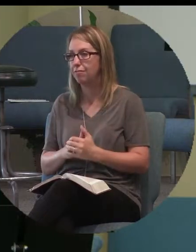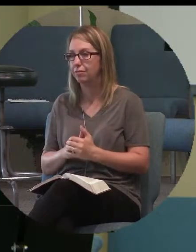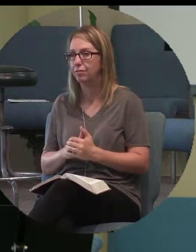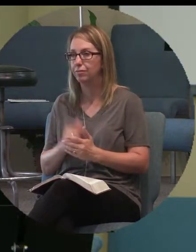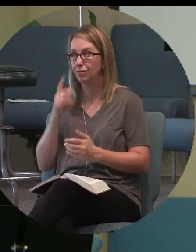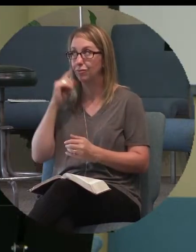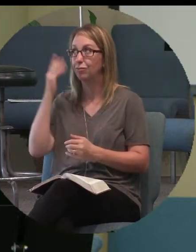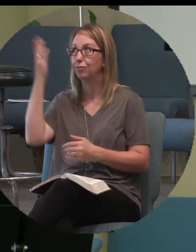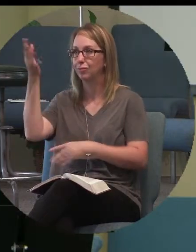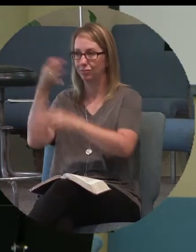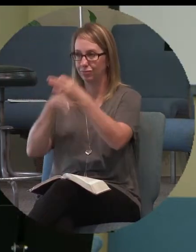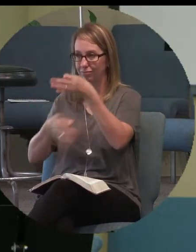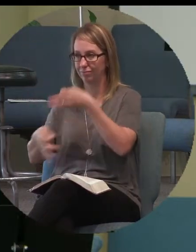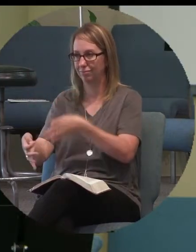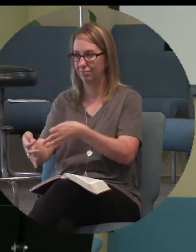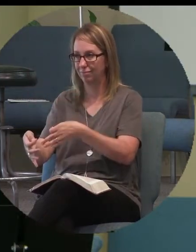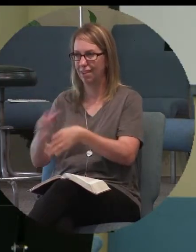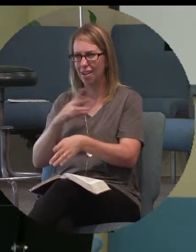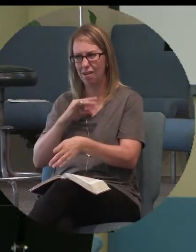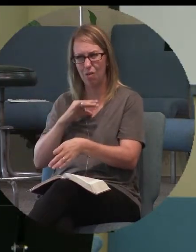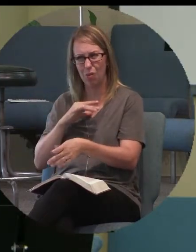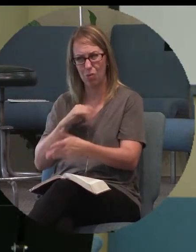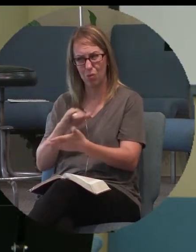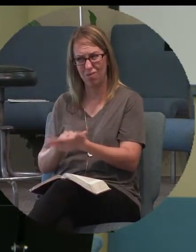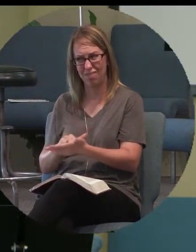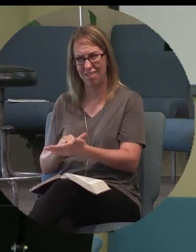for you. How cool is that?